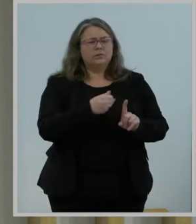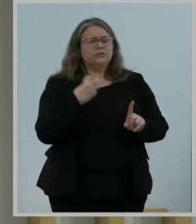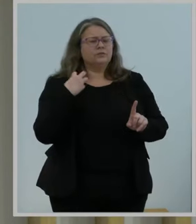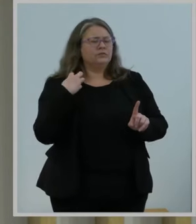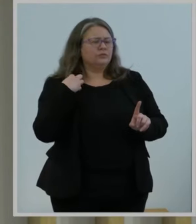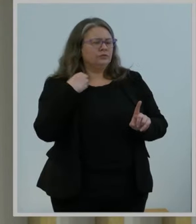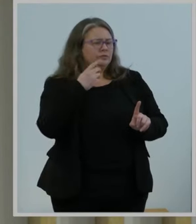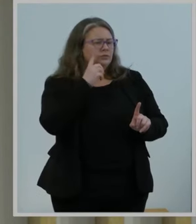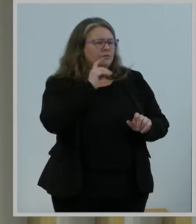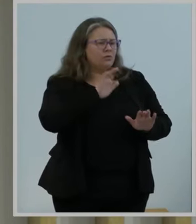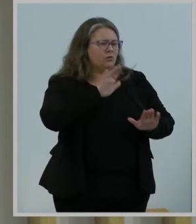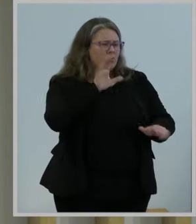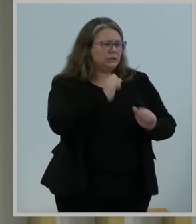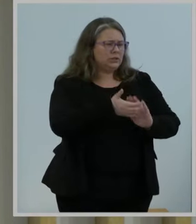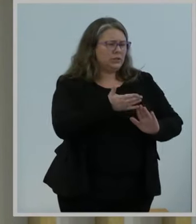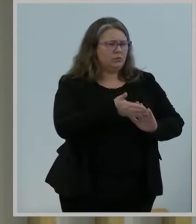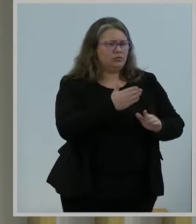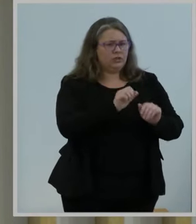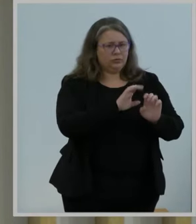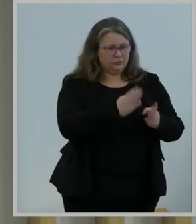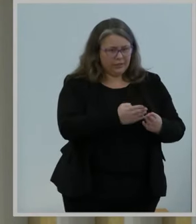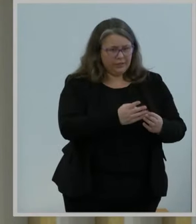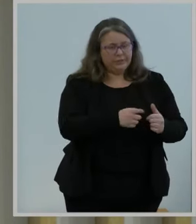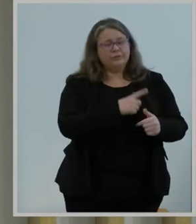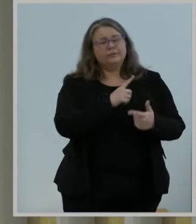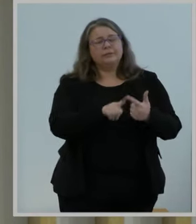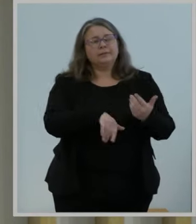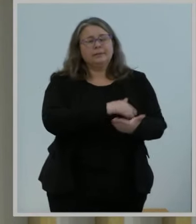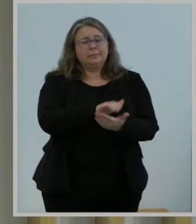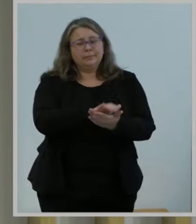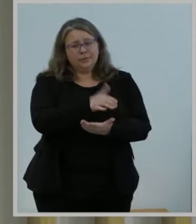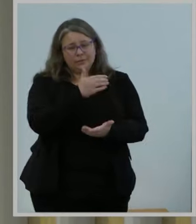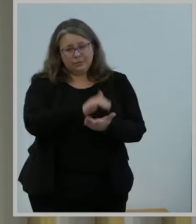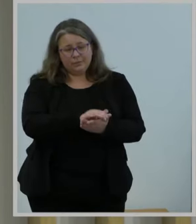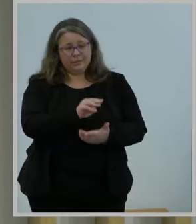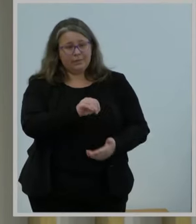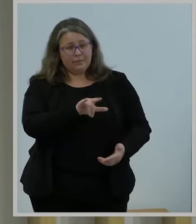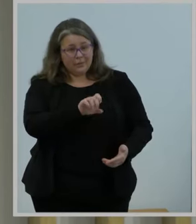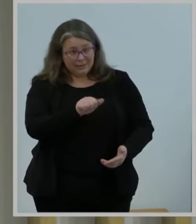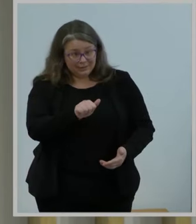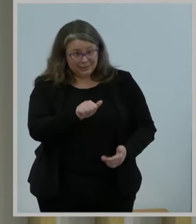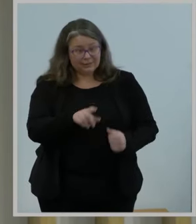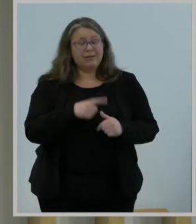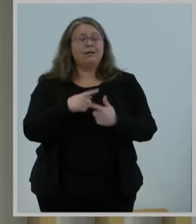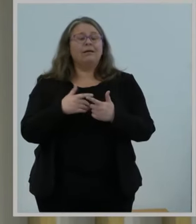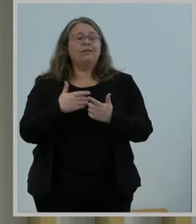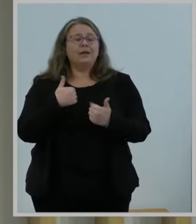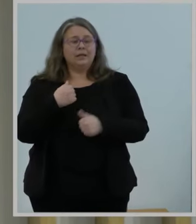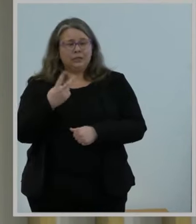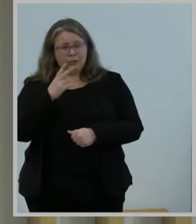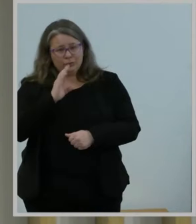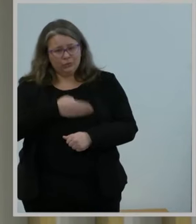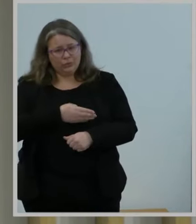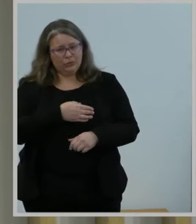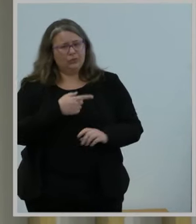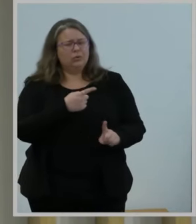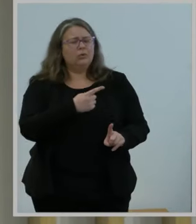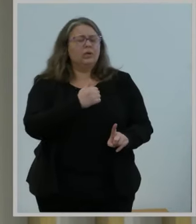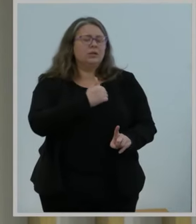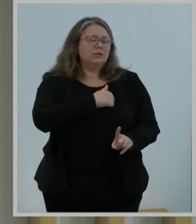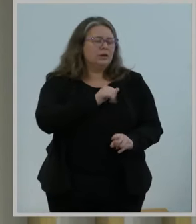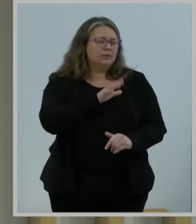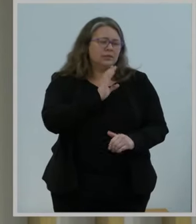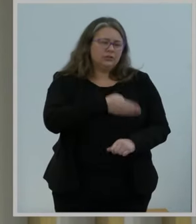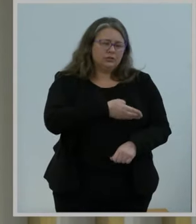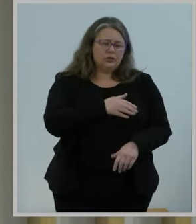after that, he married and his wife, Melissa, and he had two daughters. He absolutely loved his daughters. If you worked